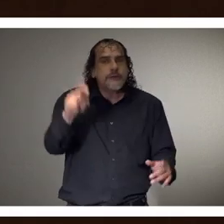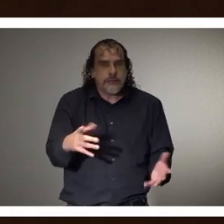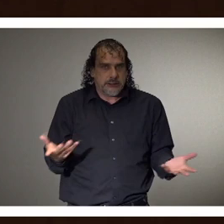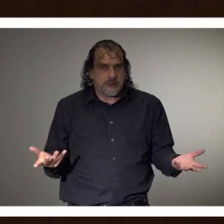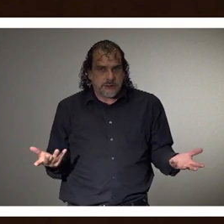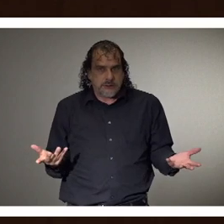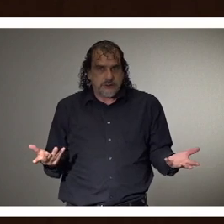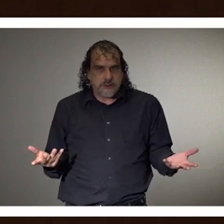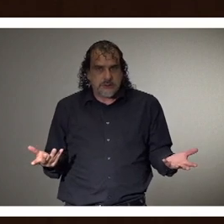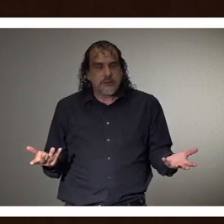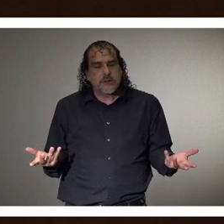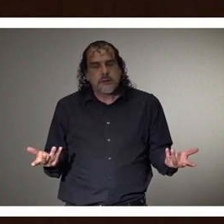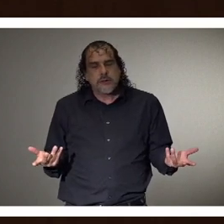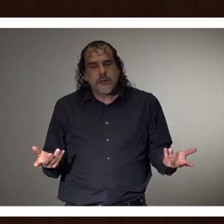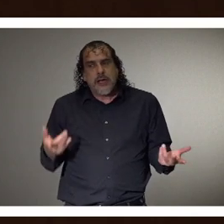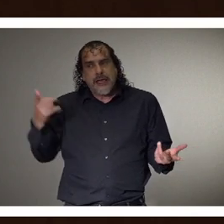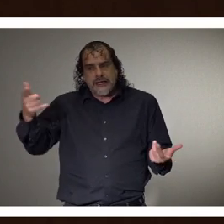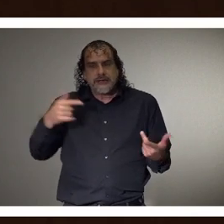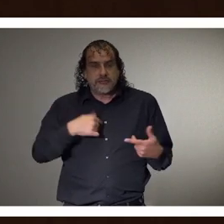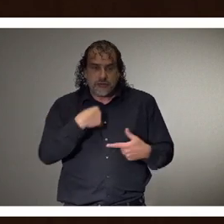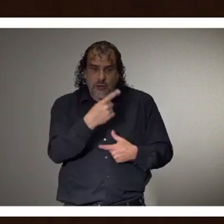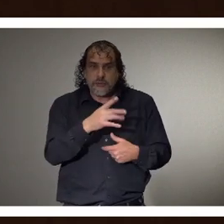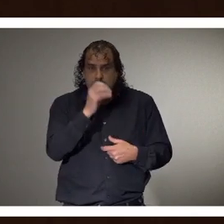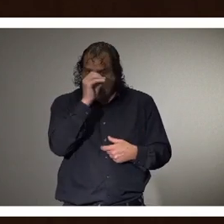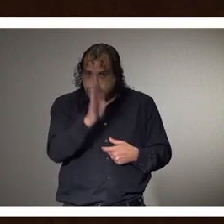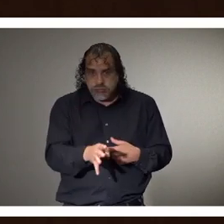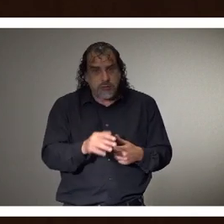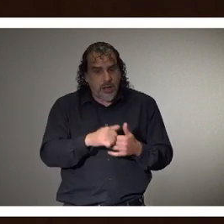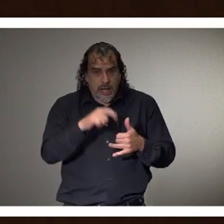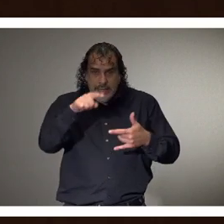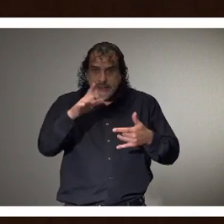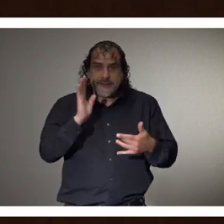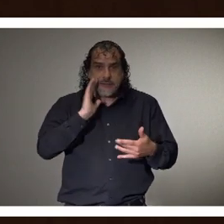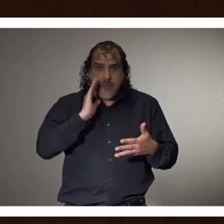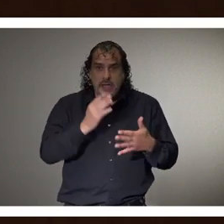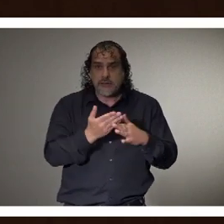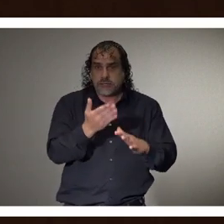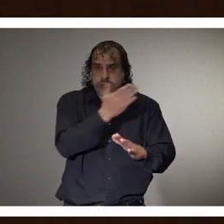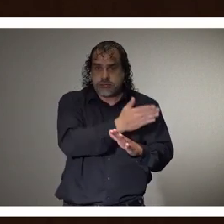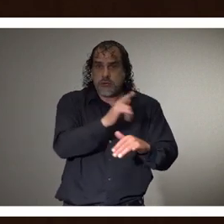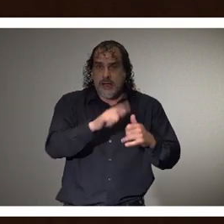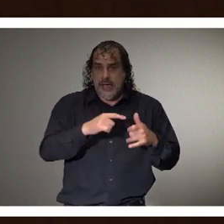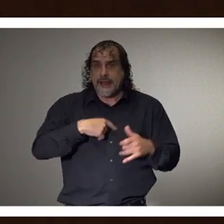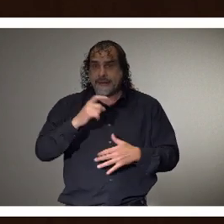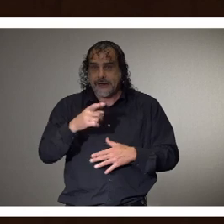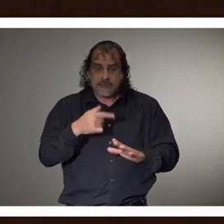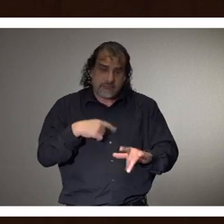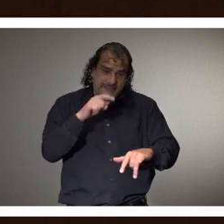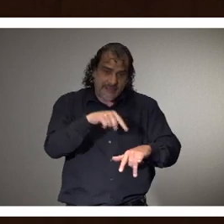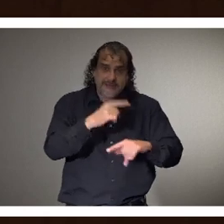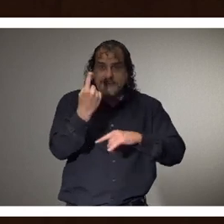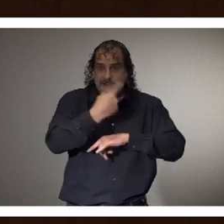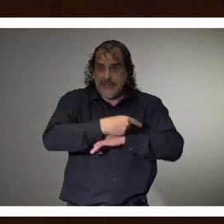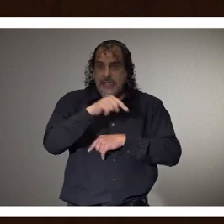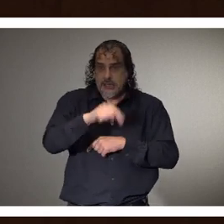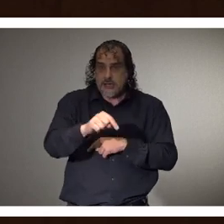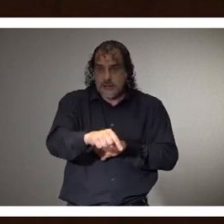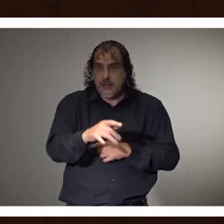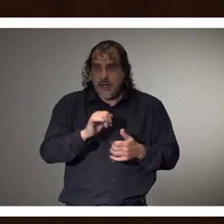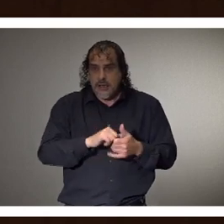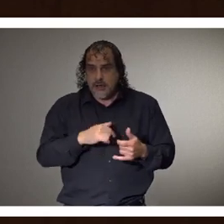very clear on when we would have those beds available, which would be prior to when they would be needed, and we've all been looking toward that date as being our